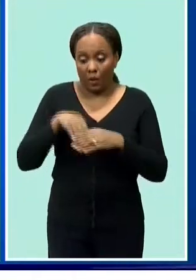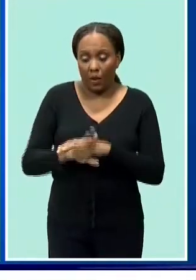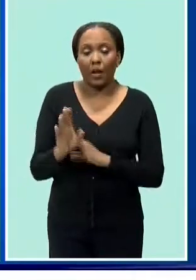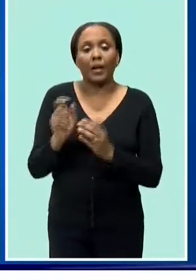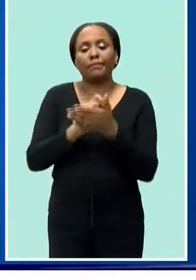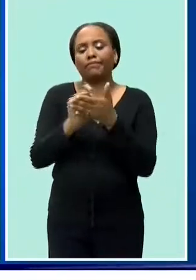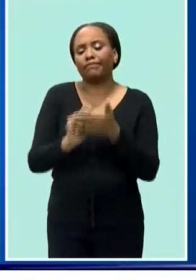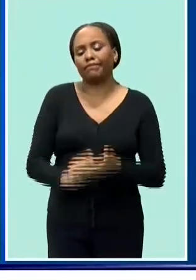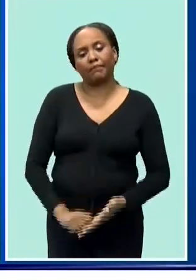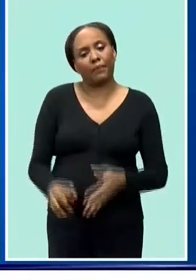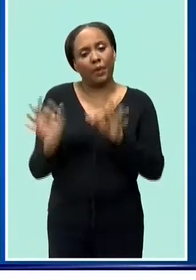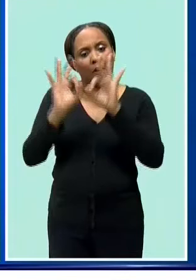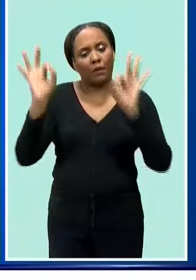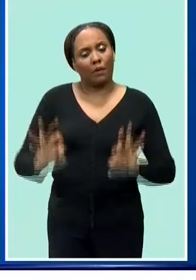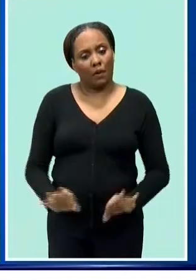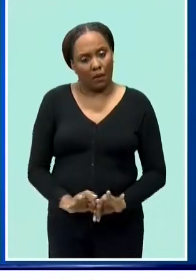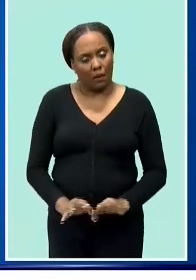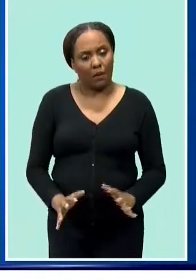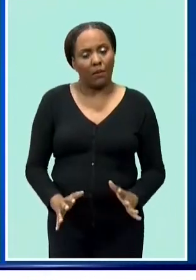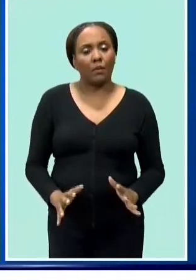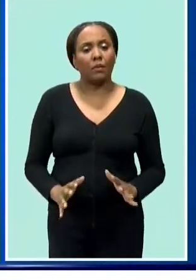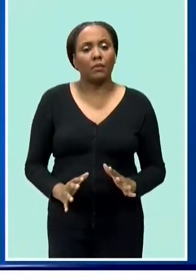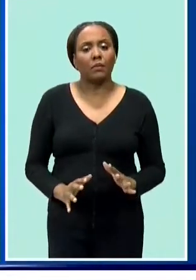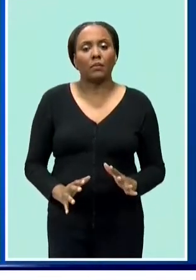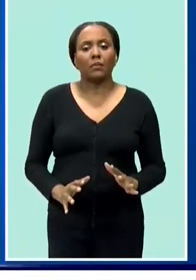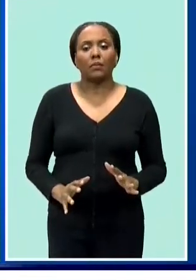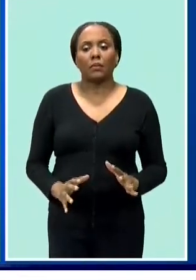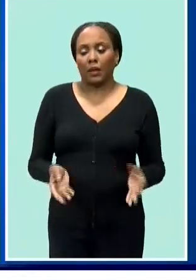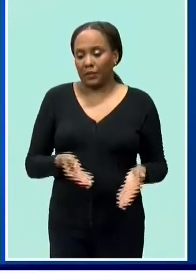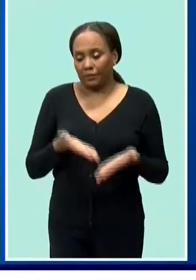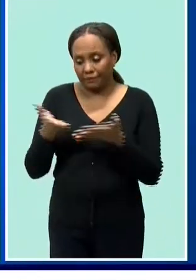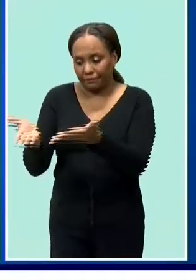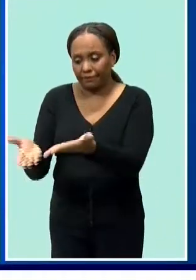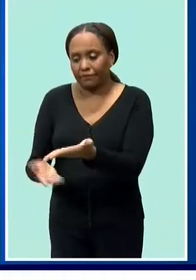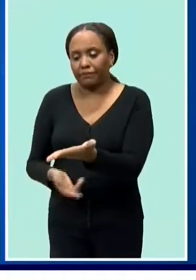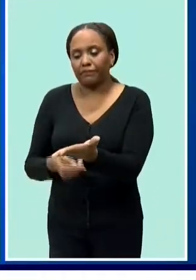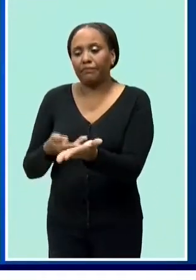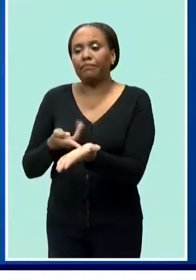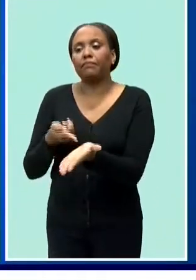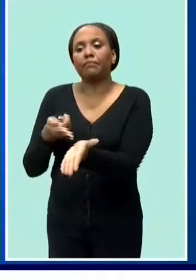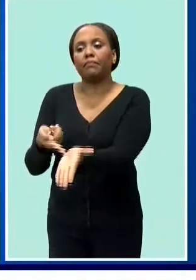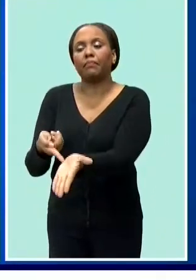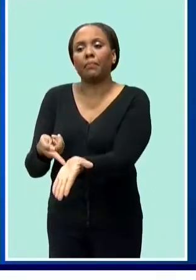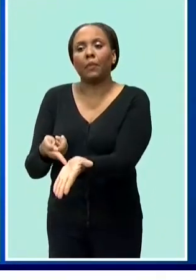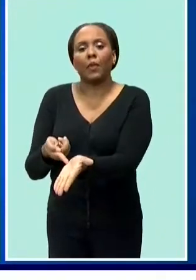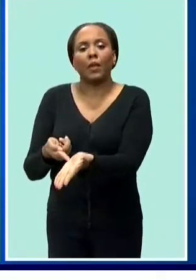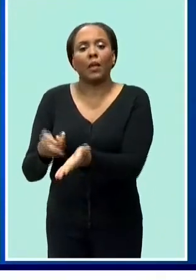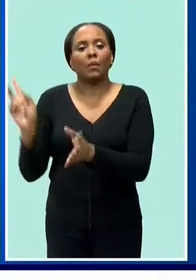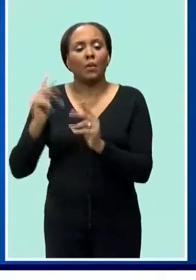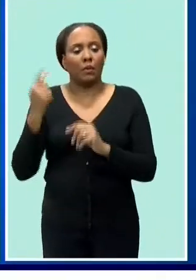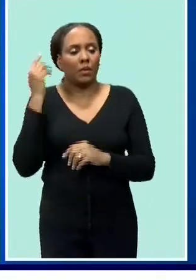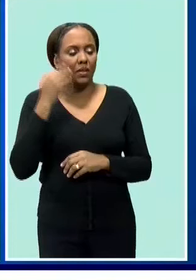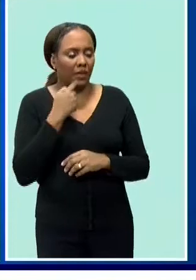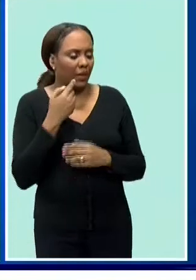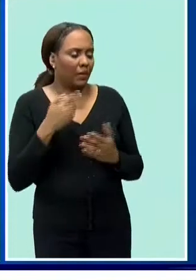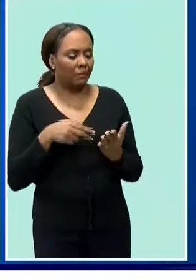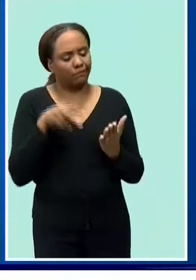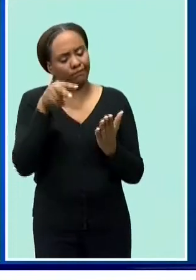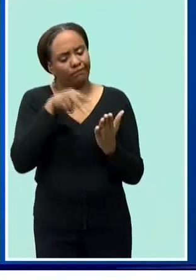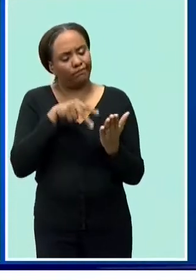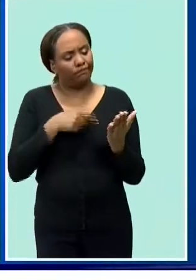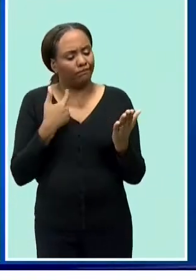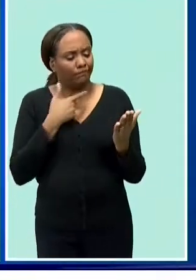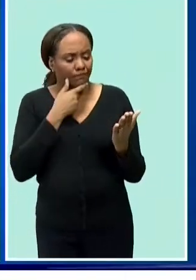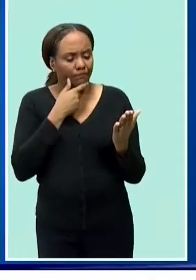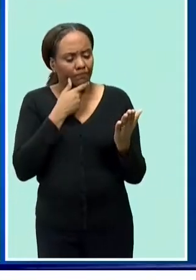and they will then they will know what you want to bring in and where you want to bring it from so that they can tell you how you ought